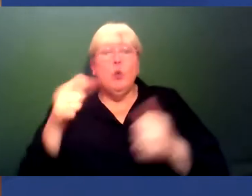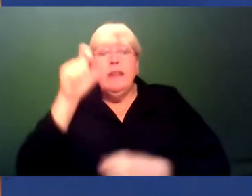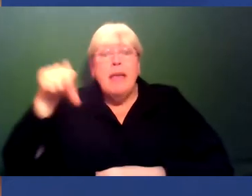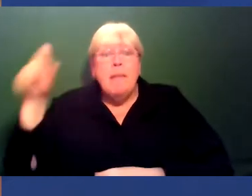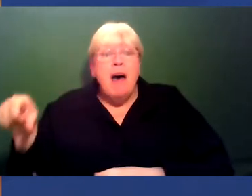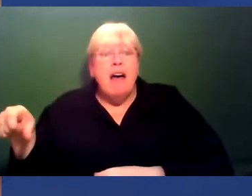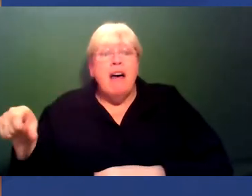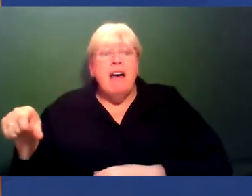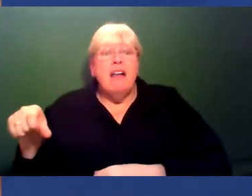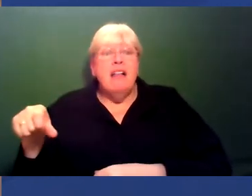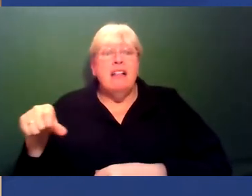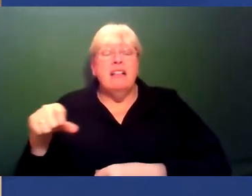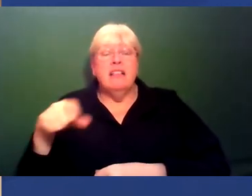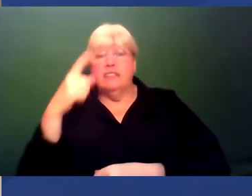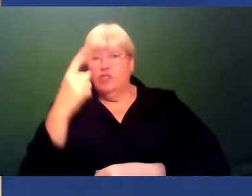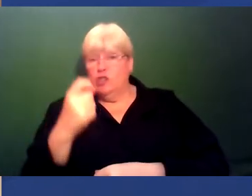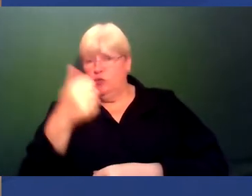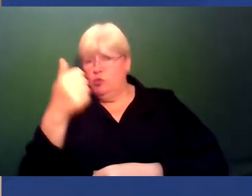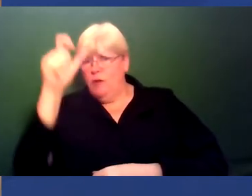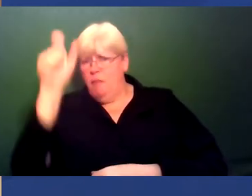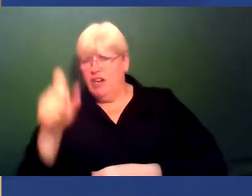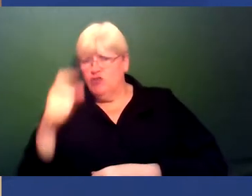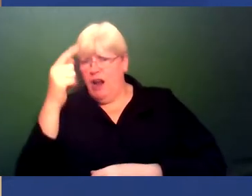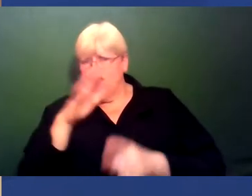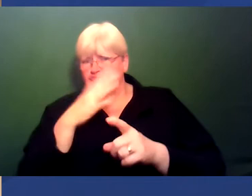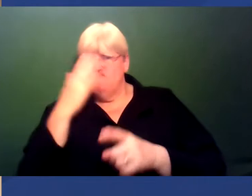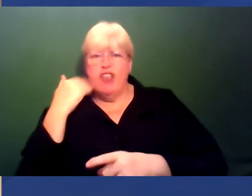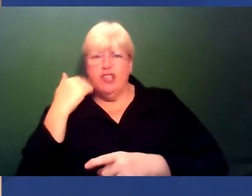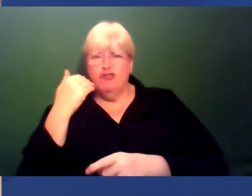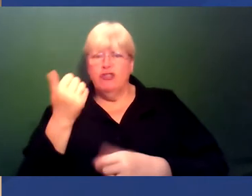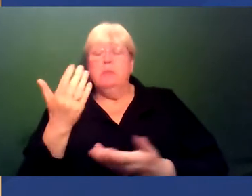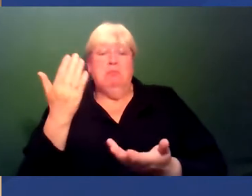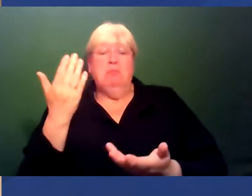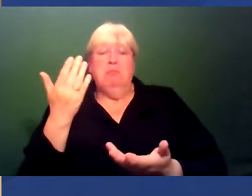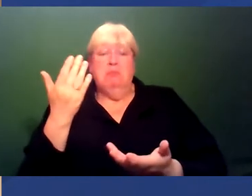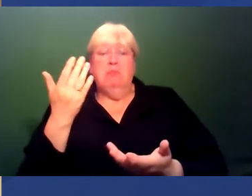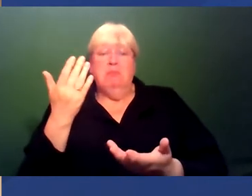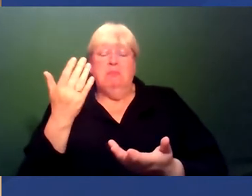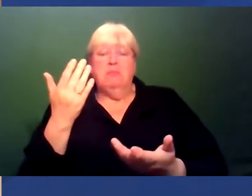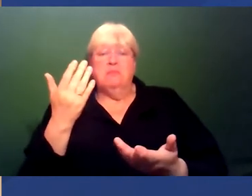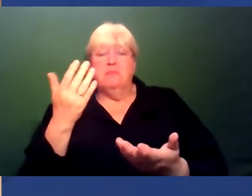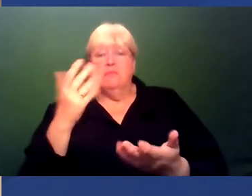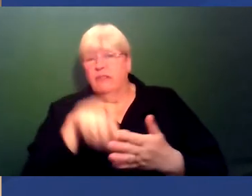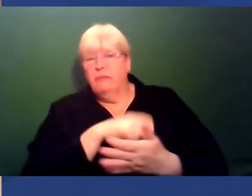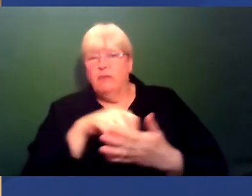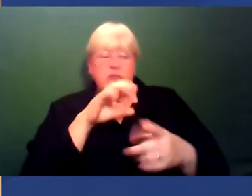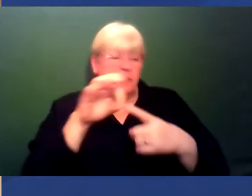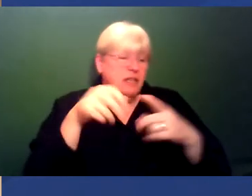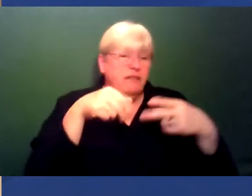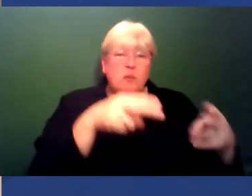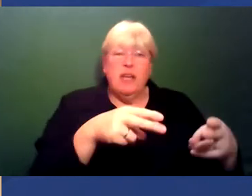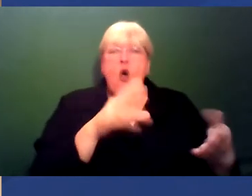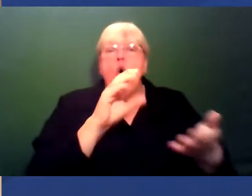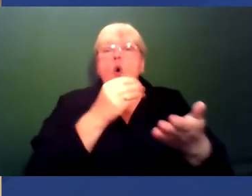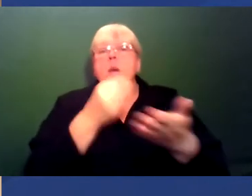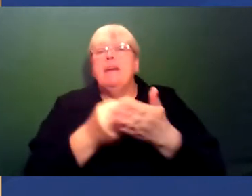question, isn't there? Can good people be racist? With good people who, you know, will, you know, vote a certain way, they'll give money to charity, they